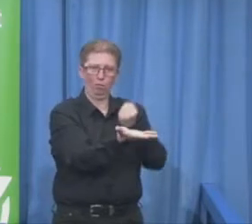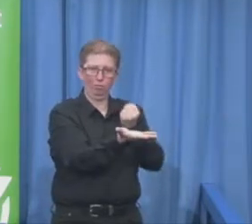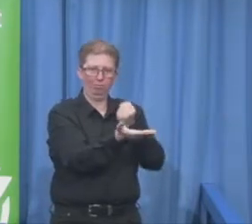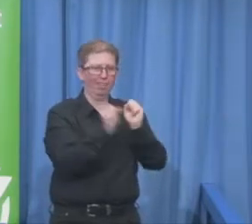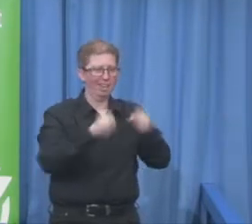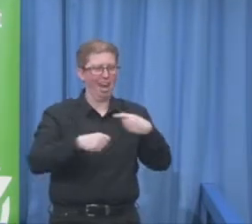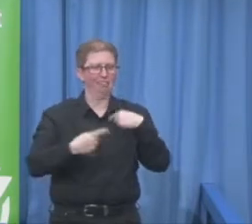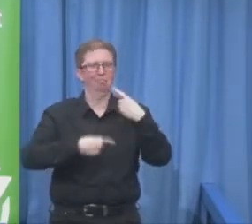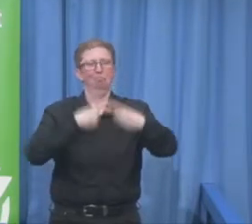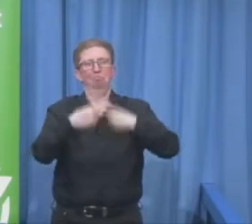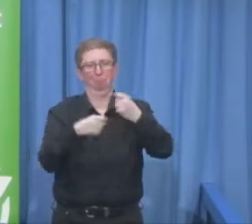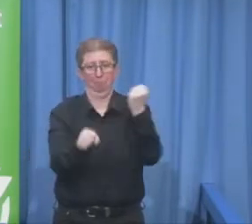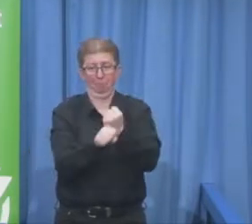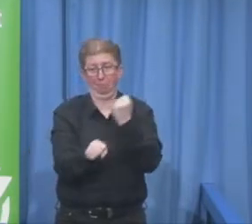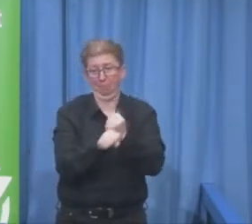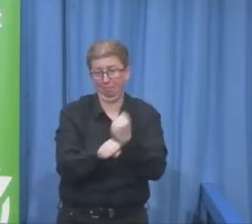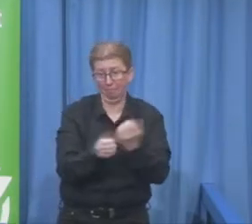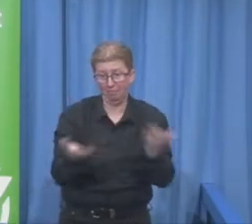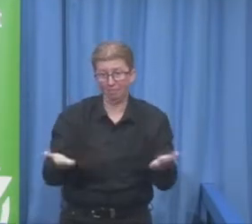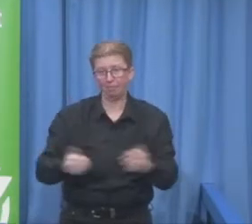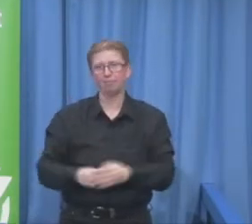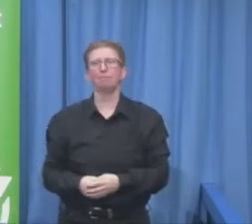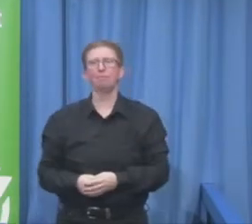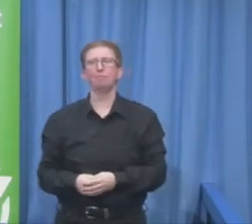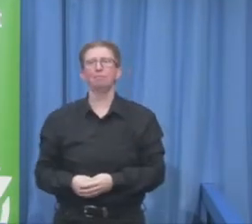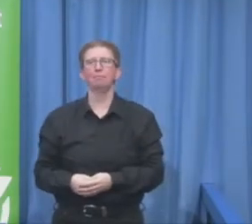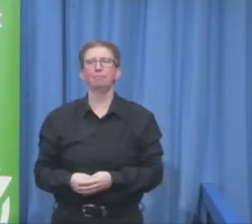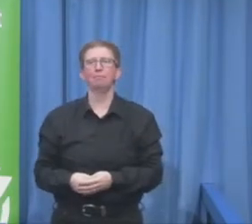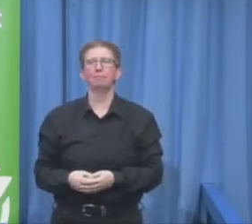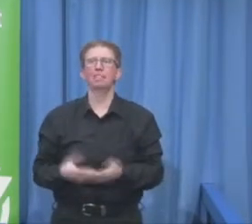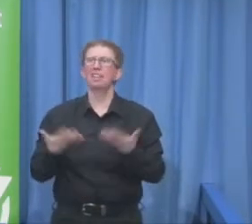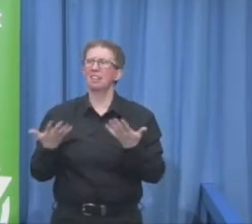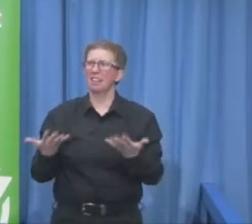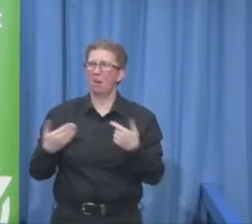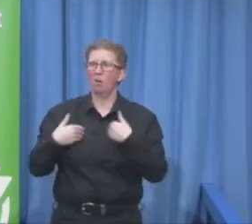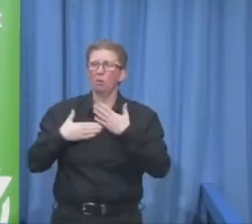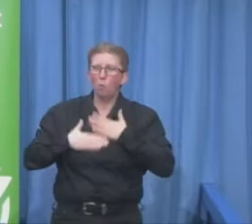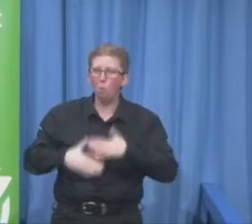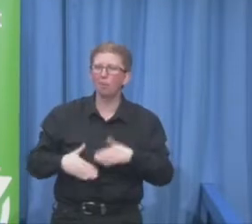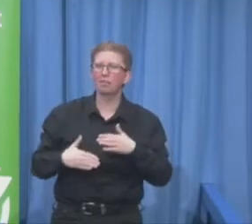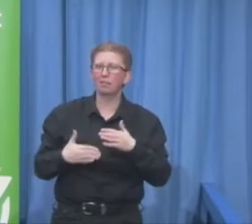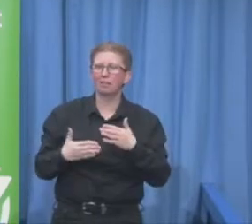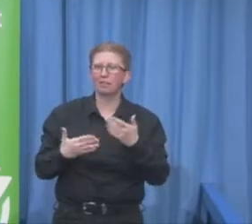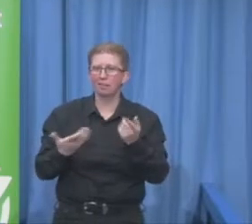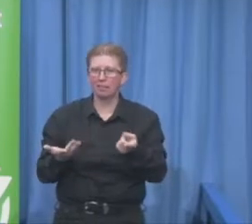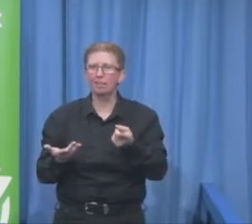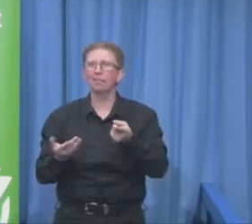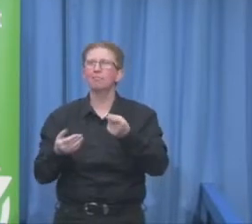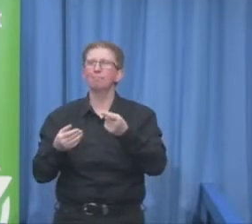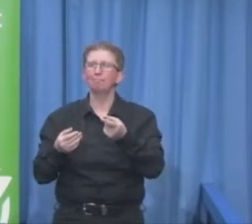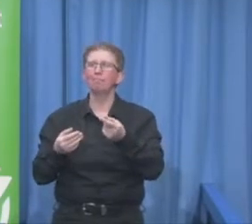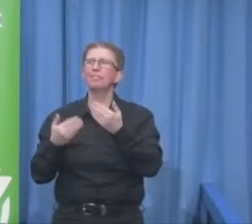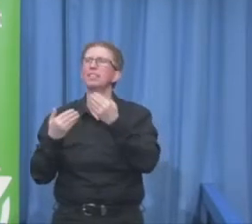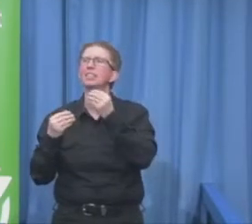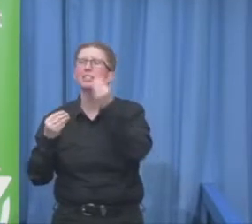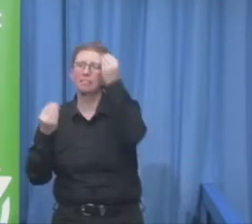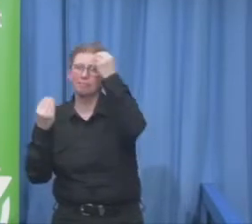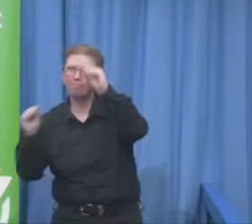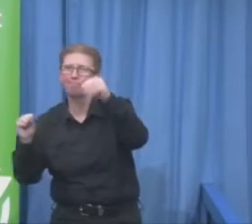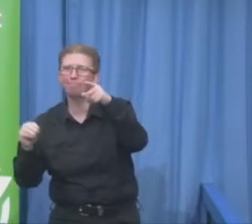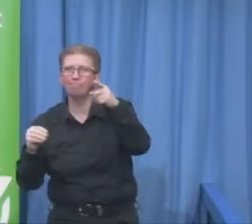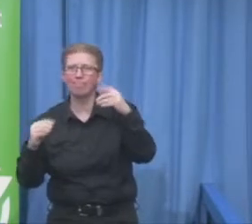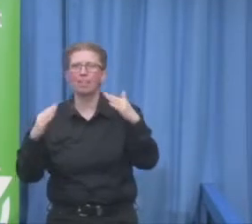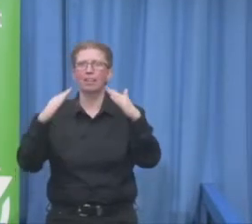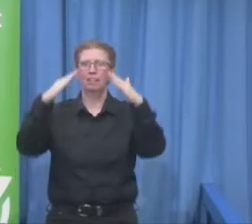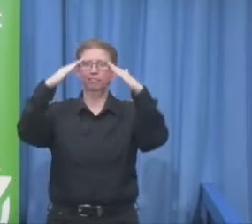take this opportunity to thank very much the umbrella organizations which helped us a lot during this year's research which was